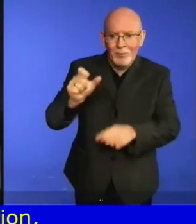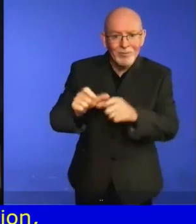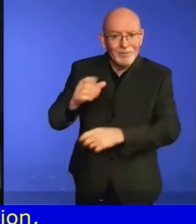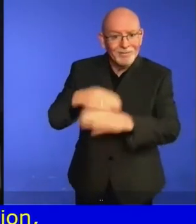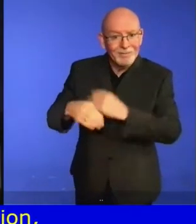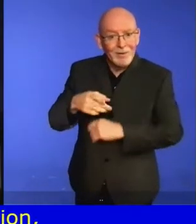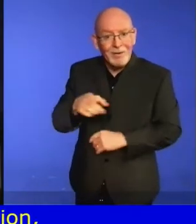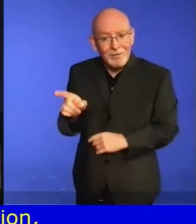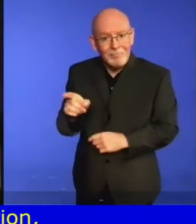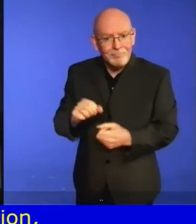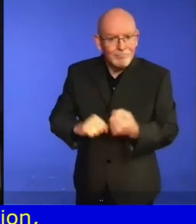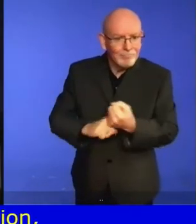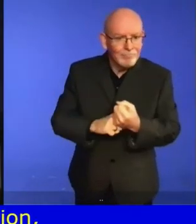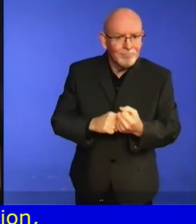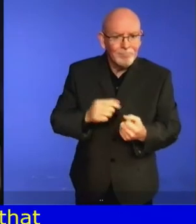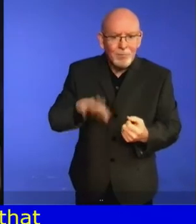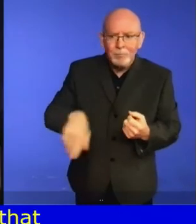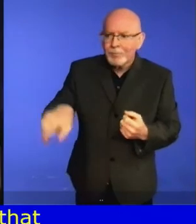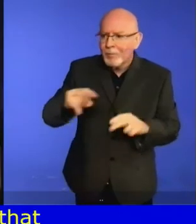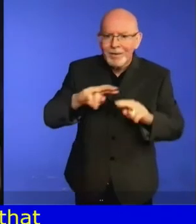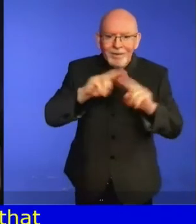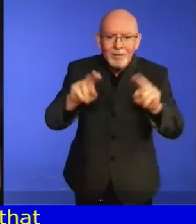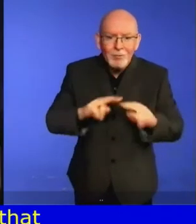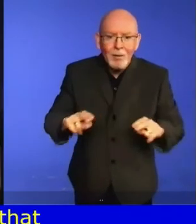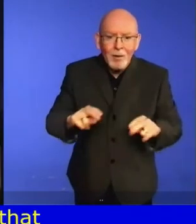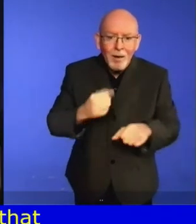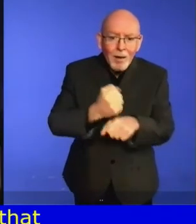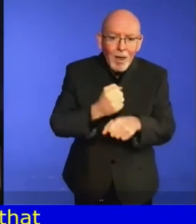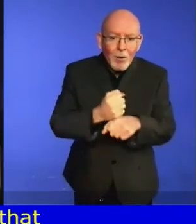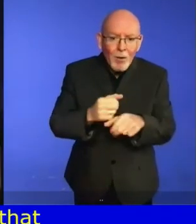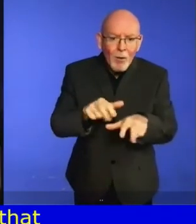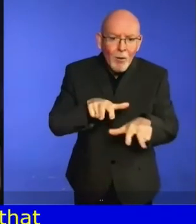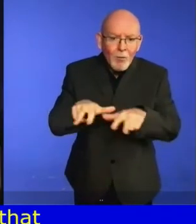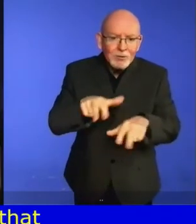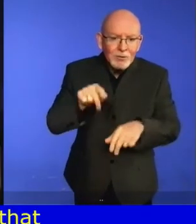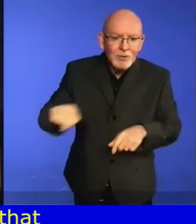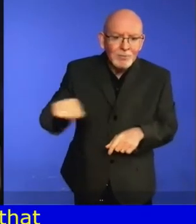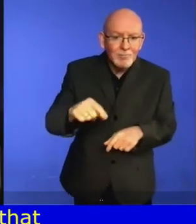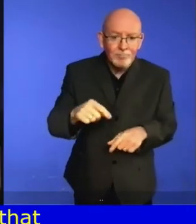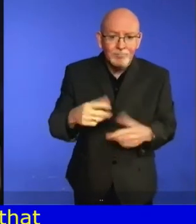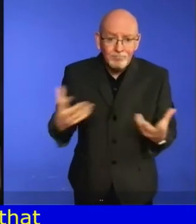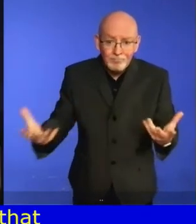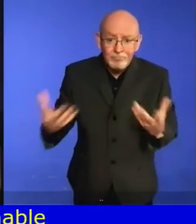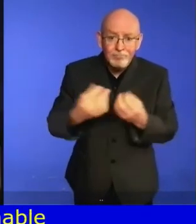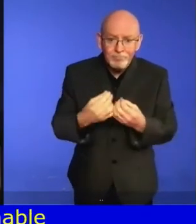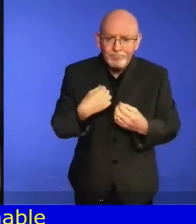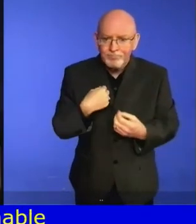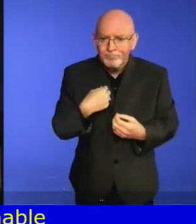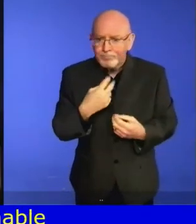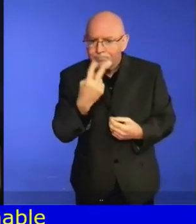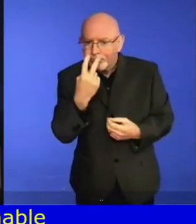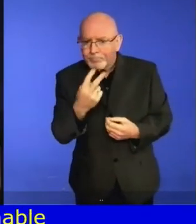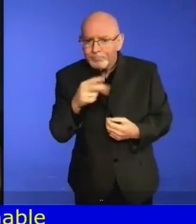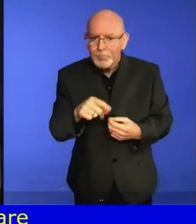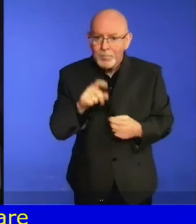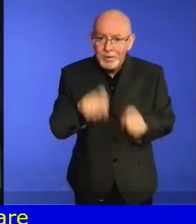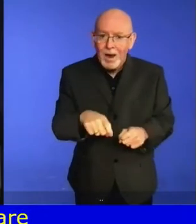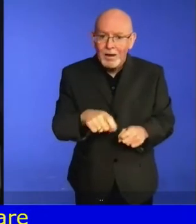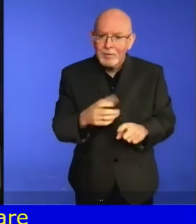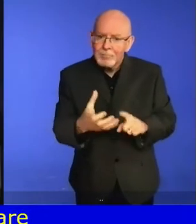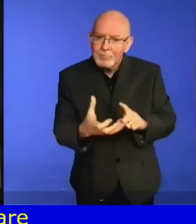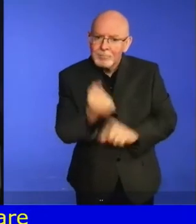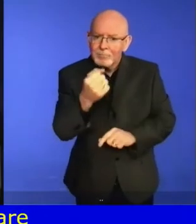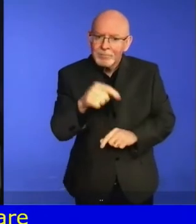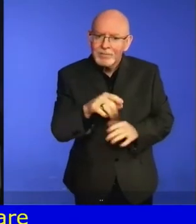guided by the Convention. The committee will work intercessionally with a view to drafting an outline to post on its website